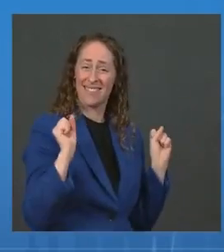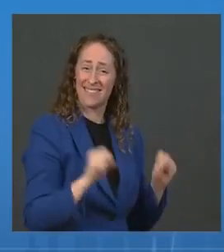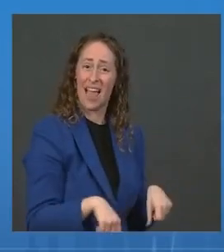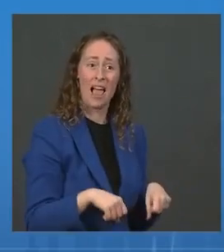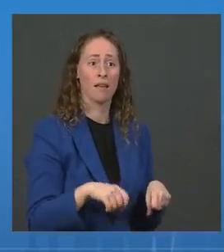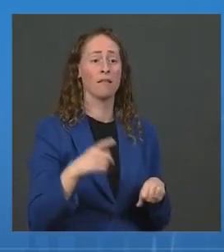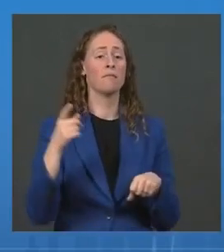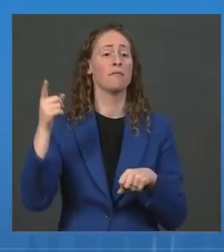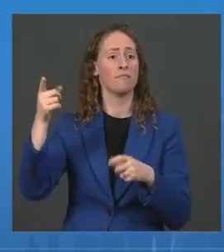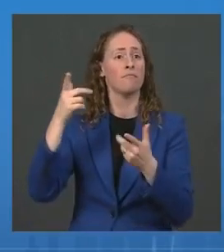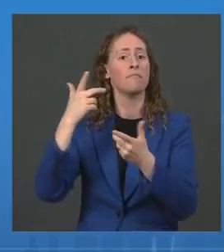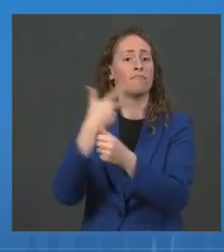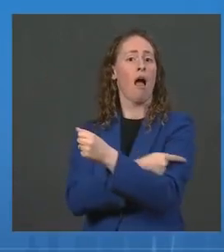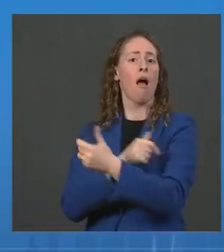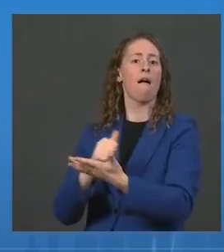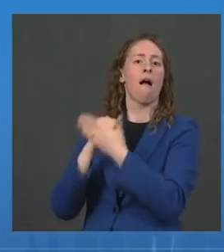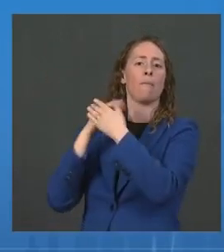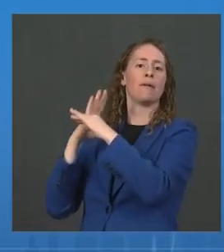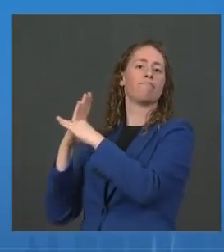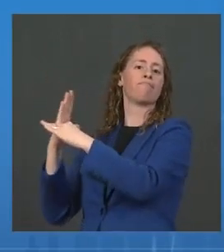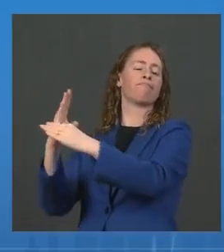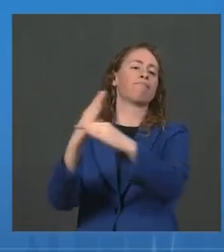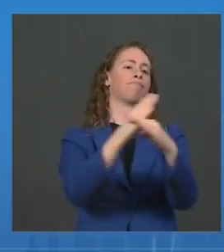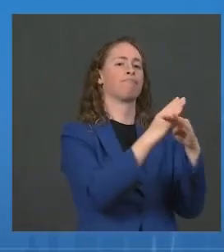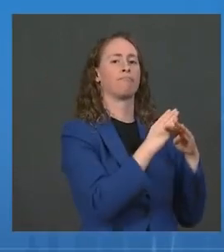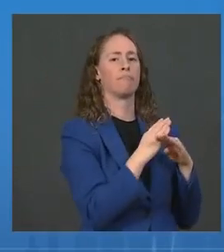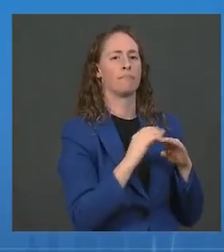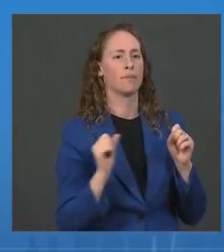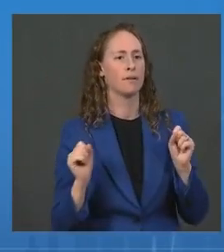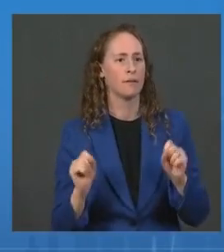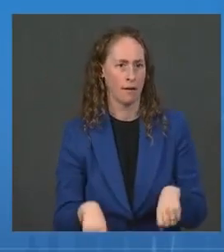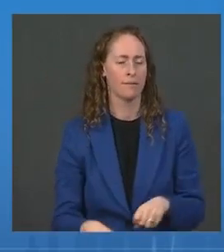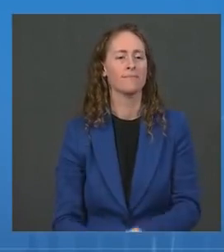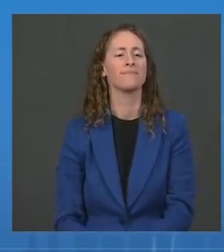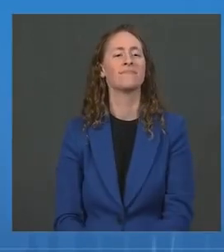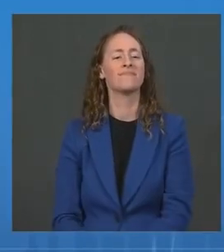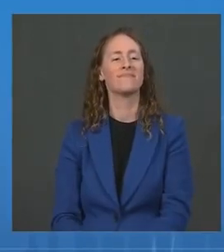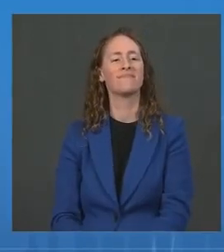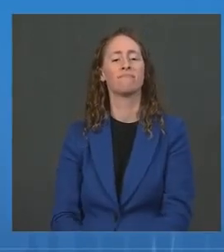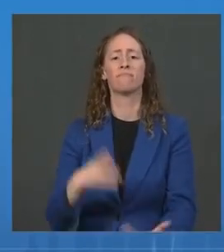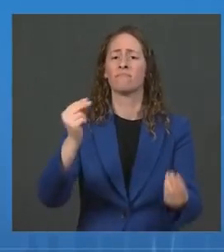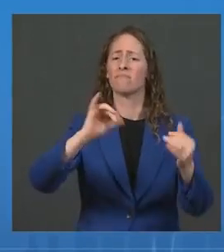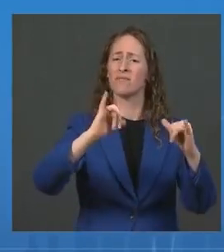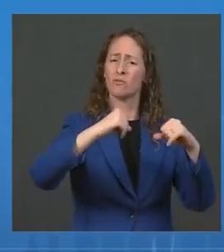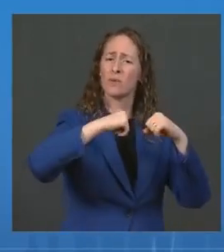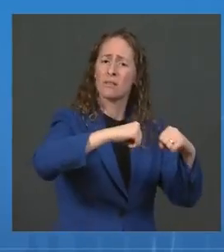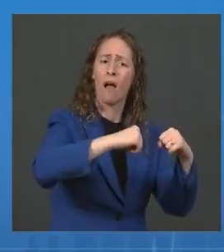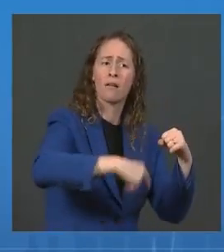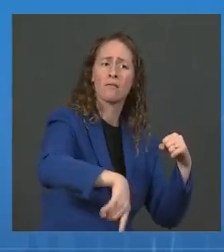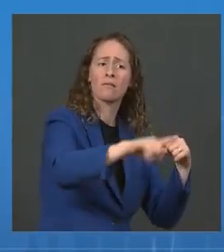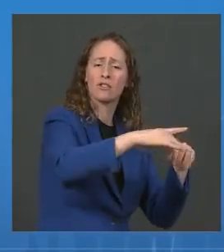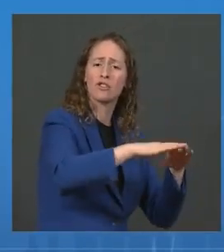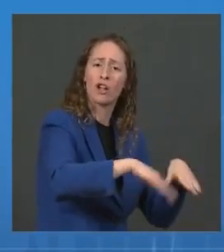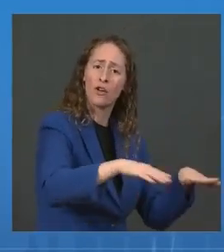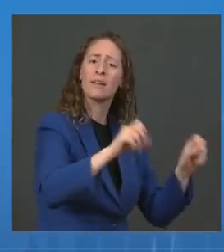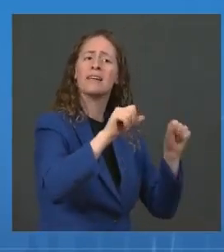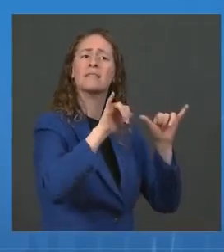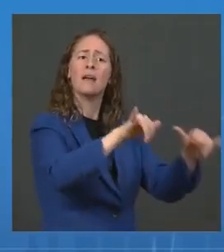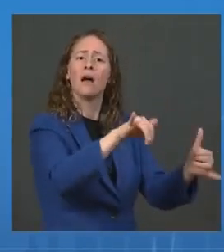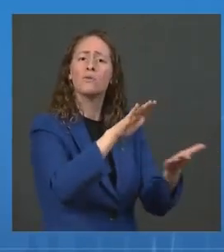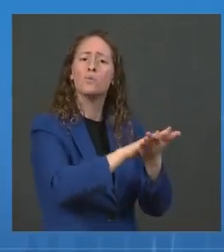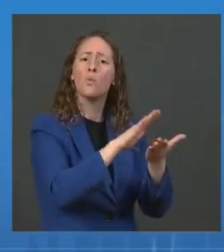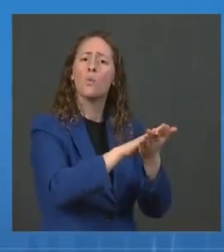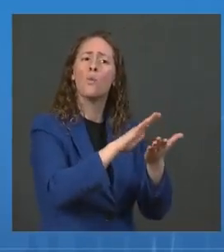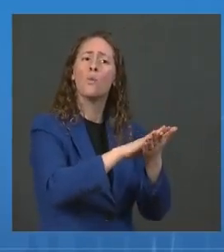complications of COVID-19. It will protect our children and allow them to stay in school for safe in-person learning.